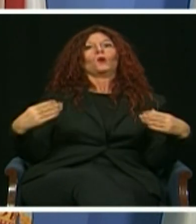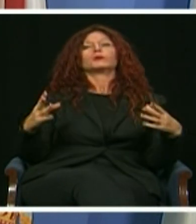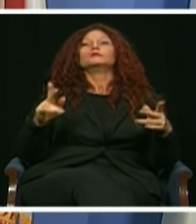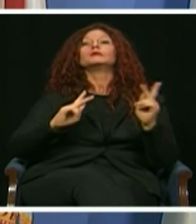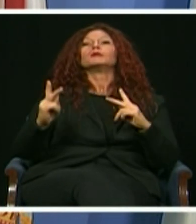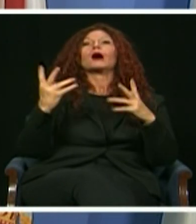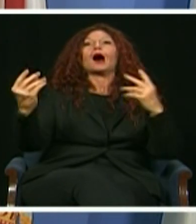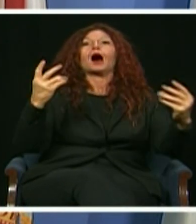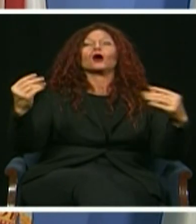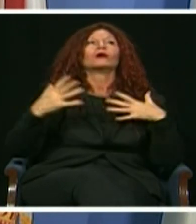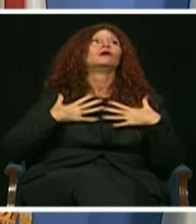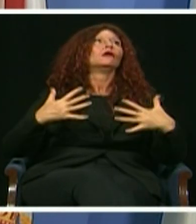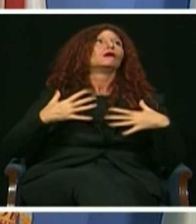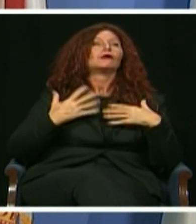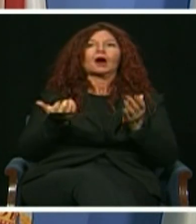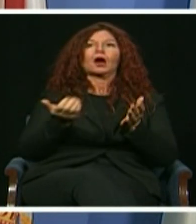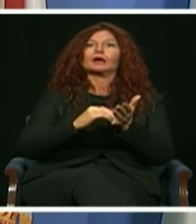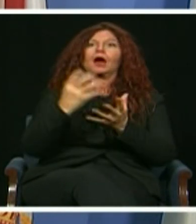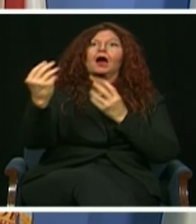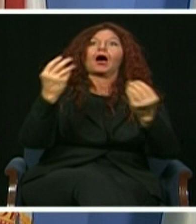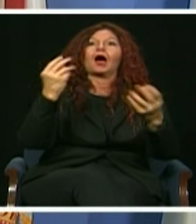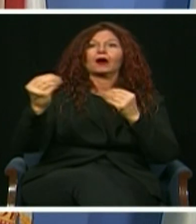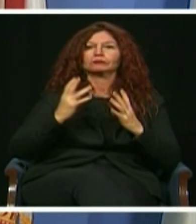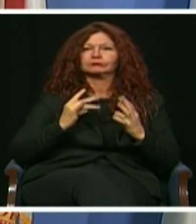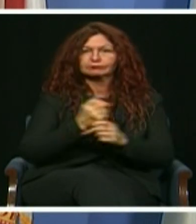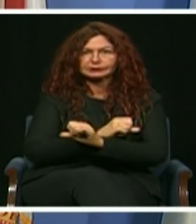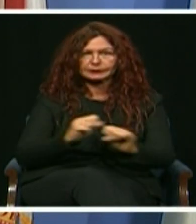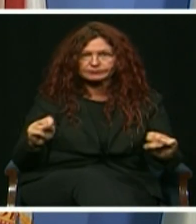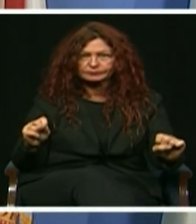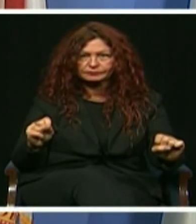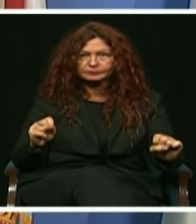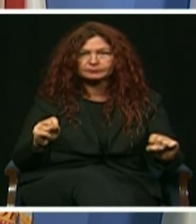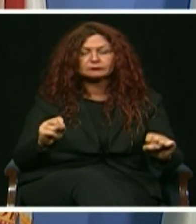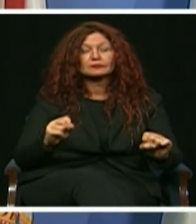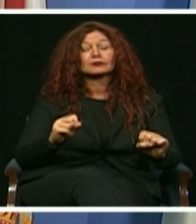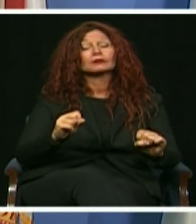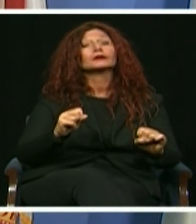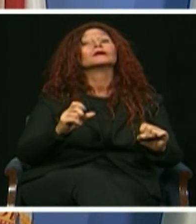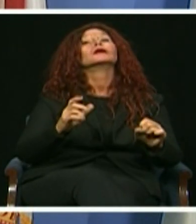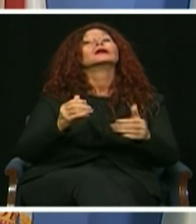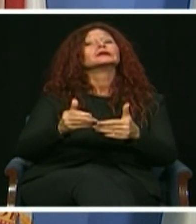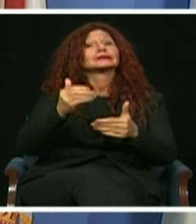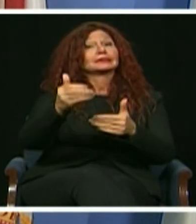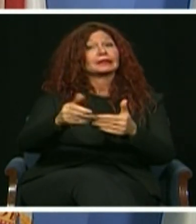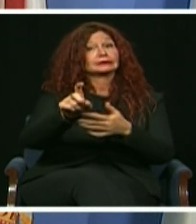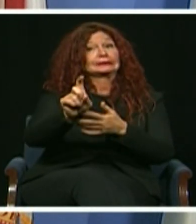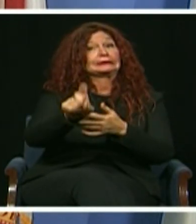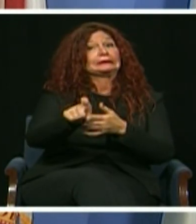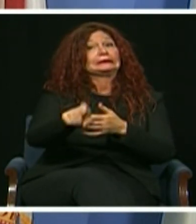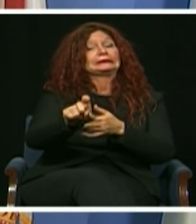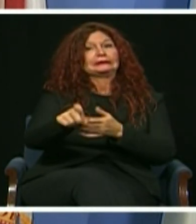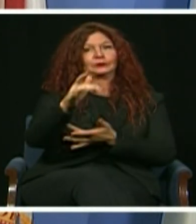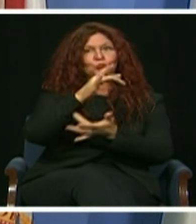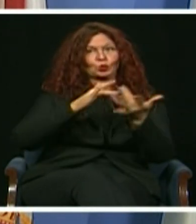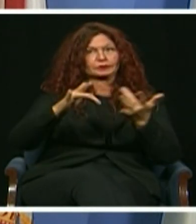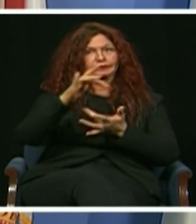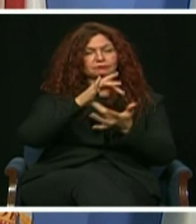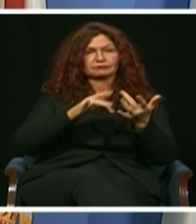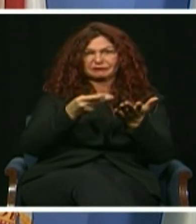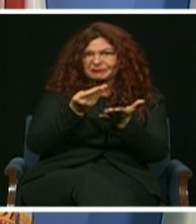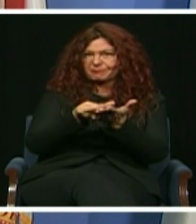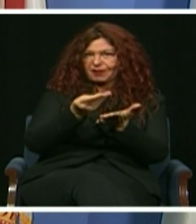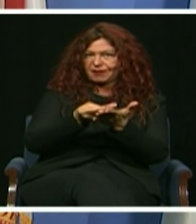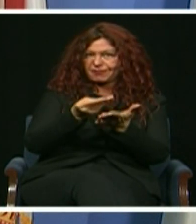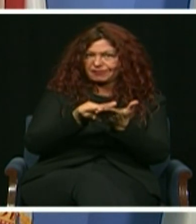must include strengthening and safely reopening our tourism sector. Miami-Dade County has worked closely with the Greater